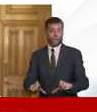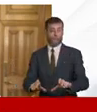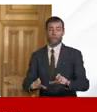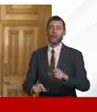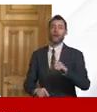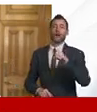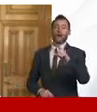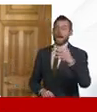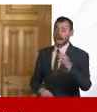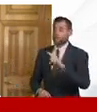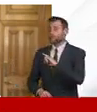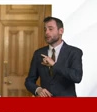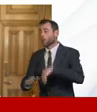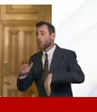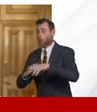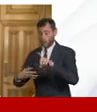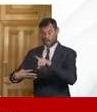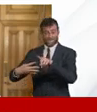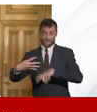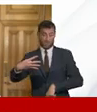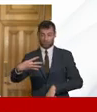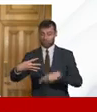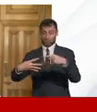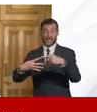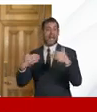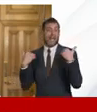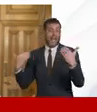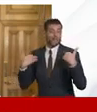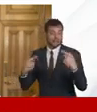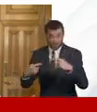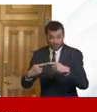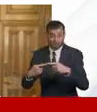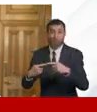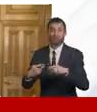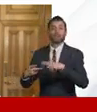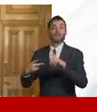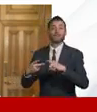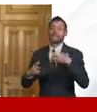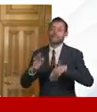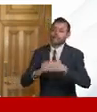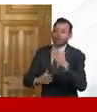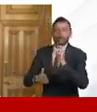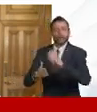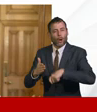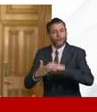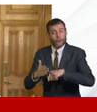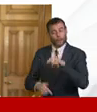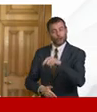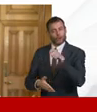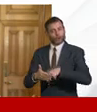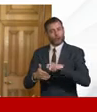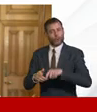one of the four reasons which is exercise shopping as little as you